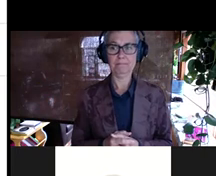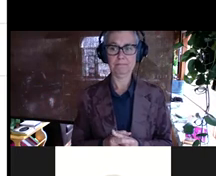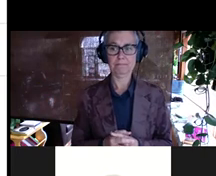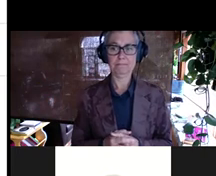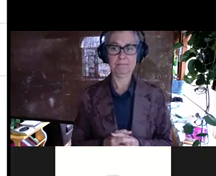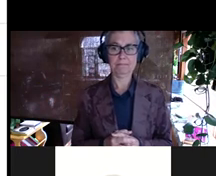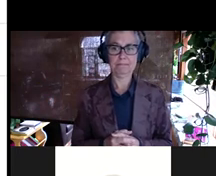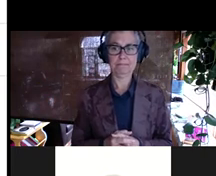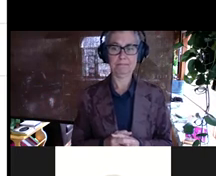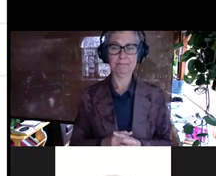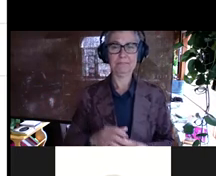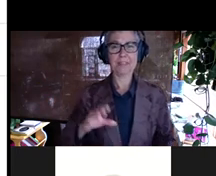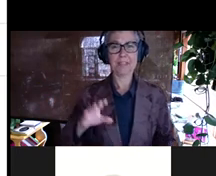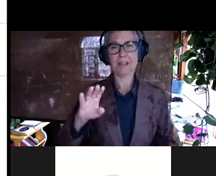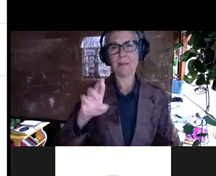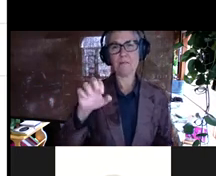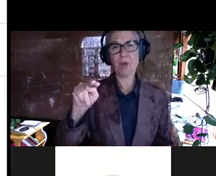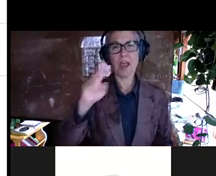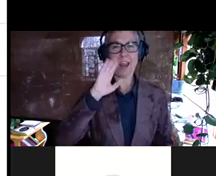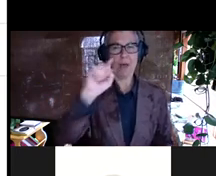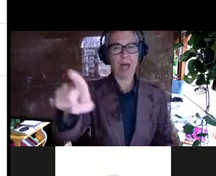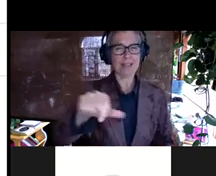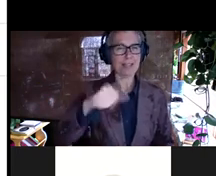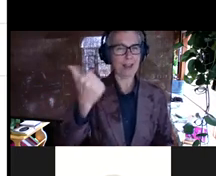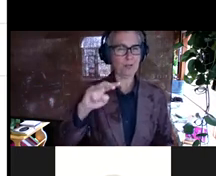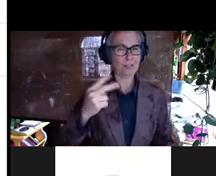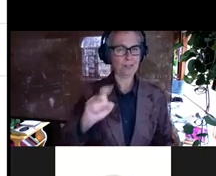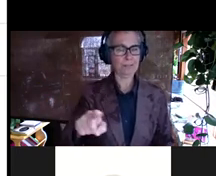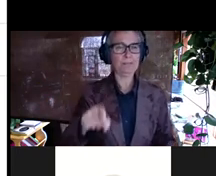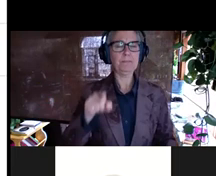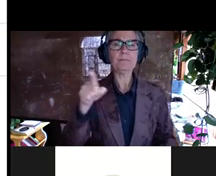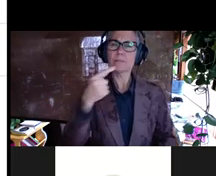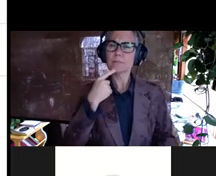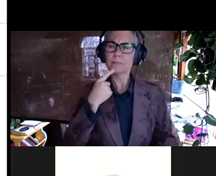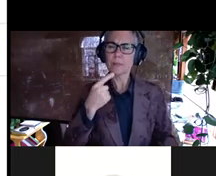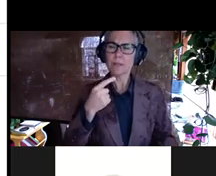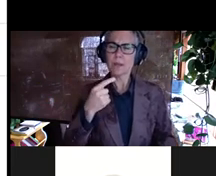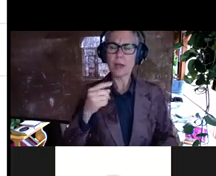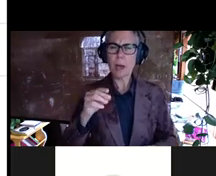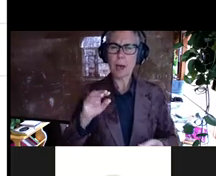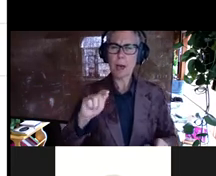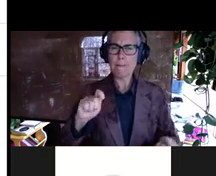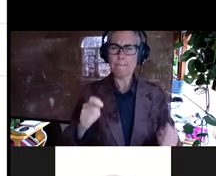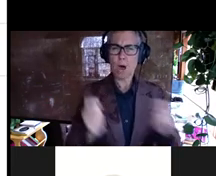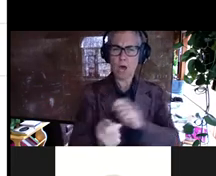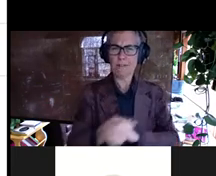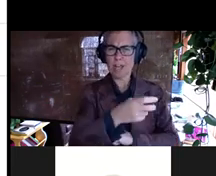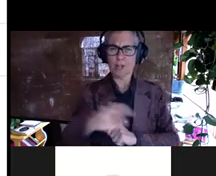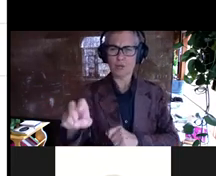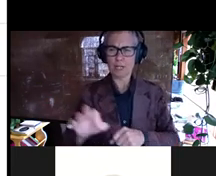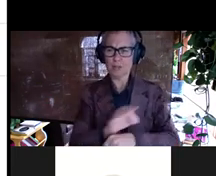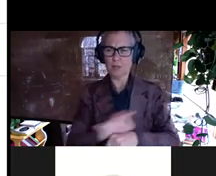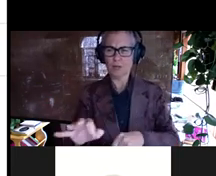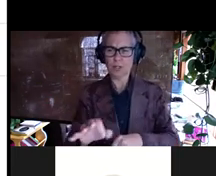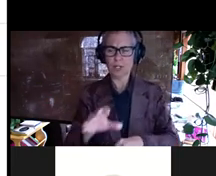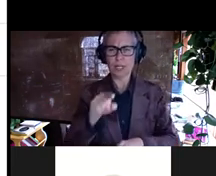I'm going to jump in and ask a second question. Um, what you were saying before about like modifying the, the transfer function and thinking about the